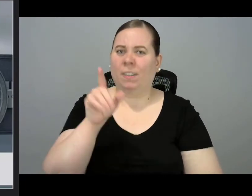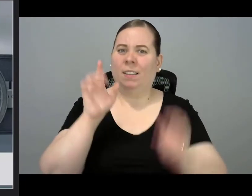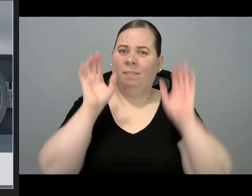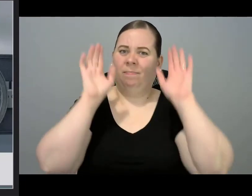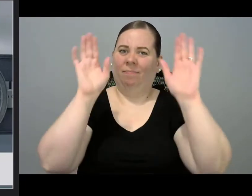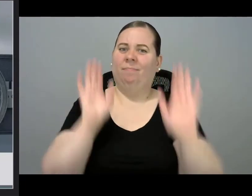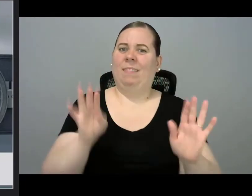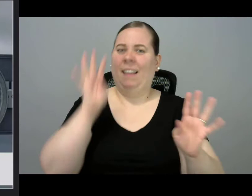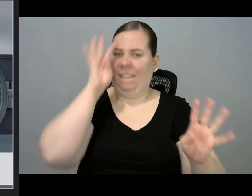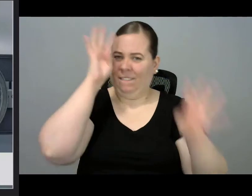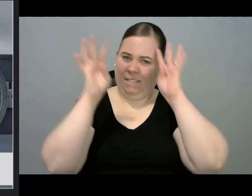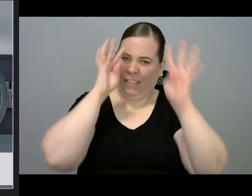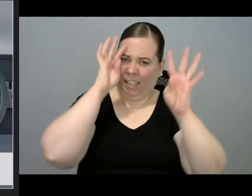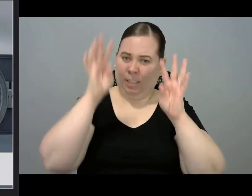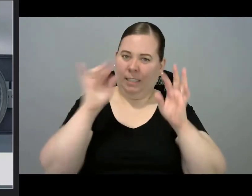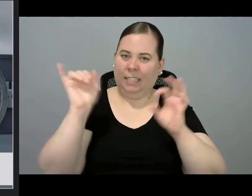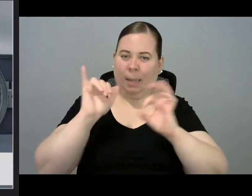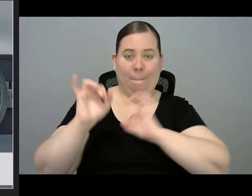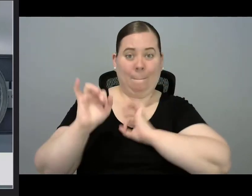fingers would be tired from all those buttons.